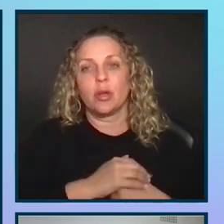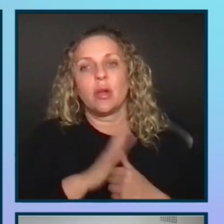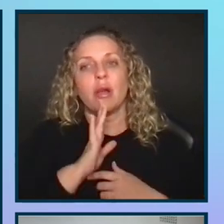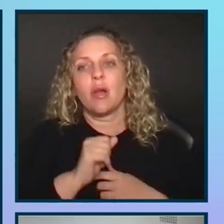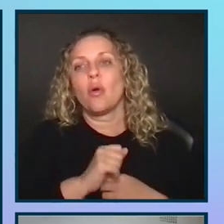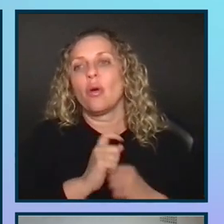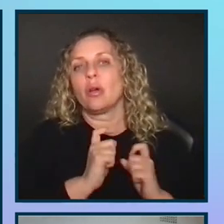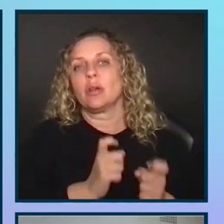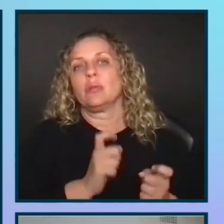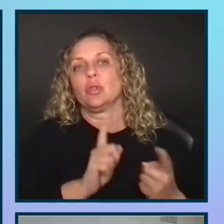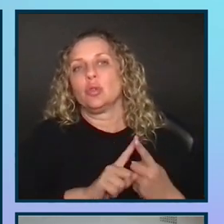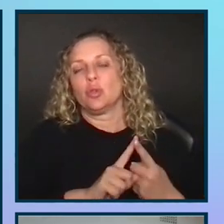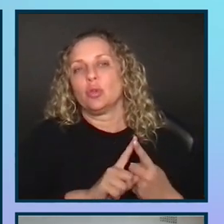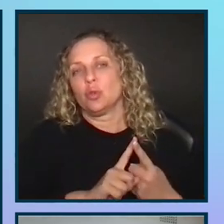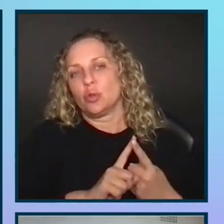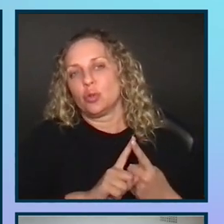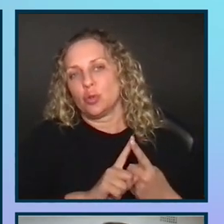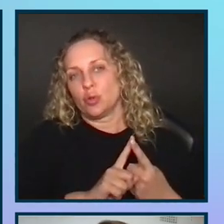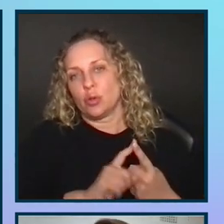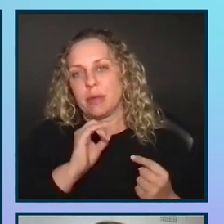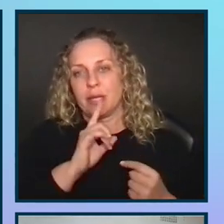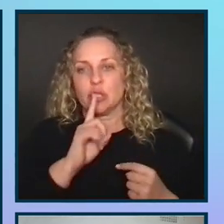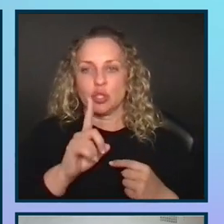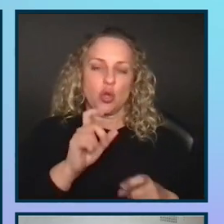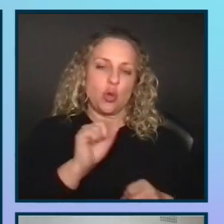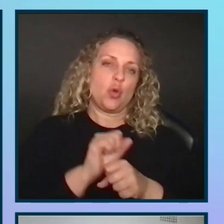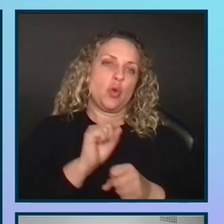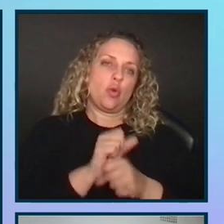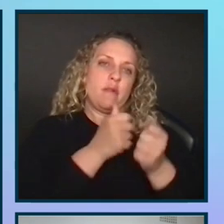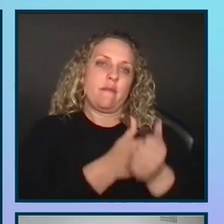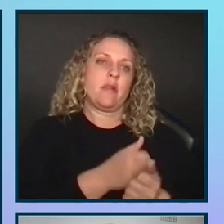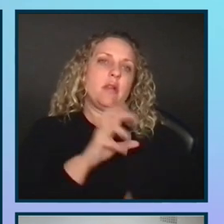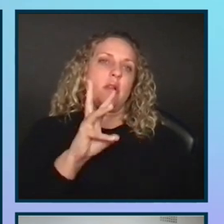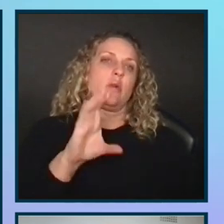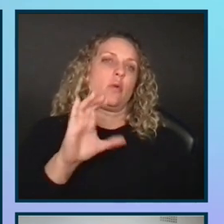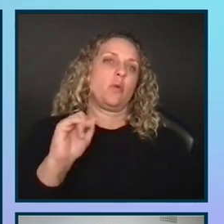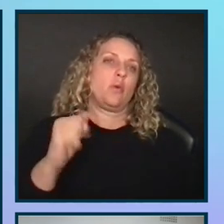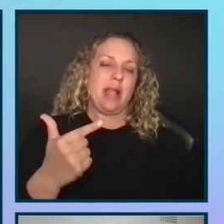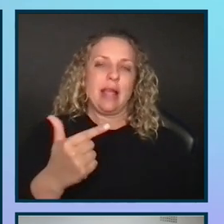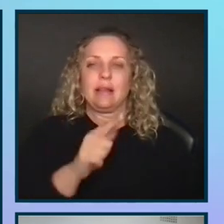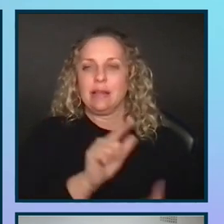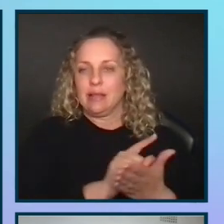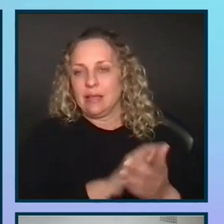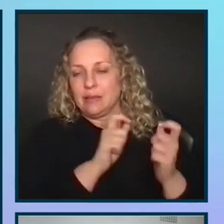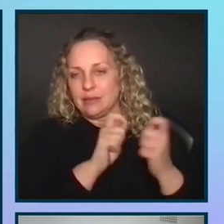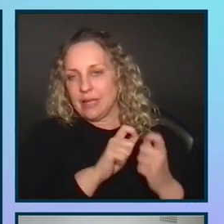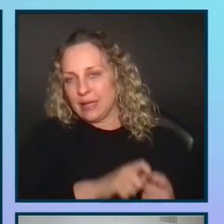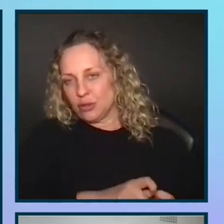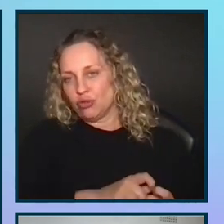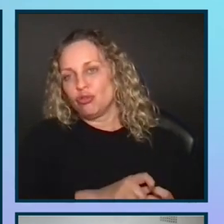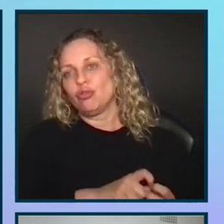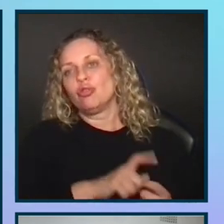contribute towards making sure that your work conforms to the accessibility legal standards. So like the web content